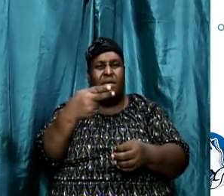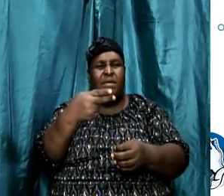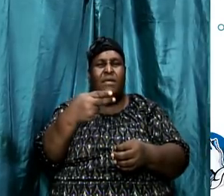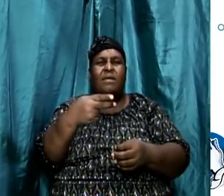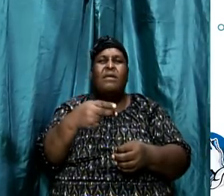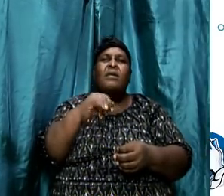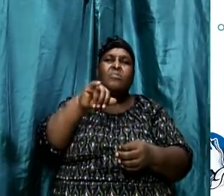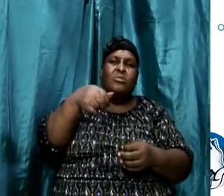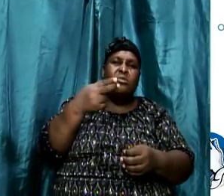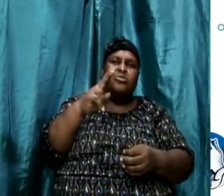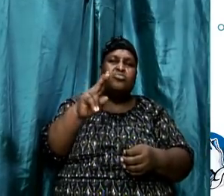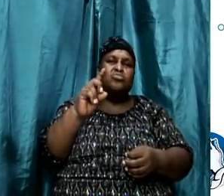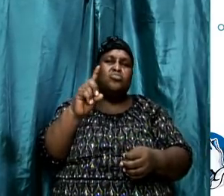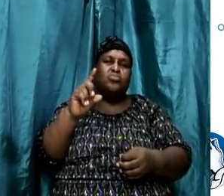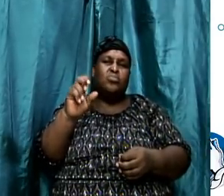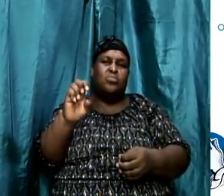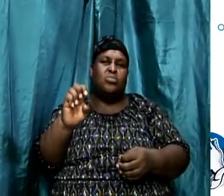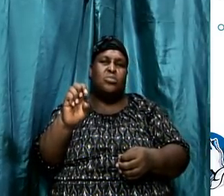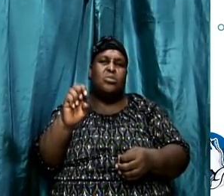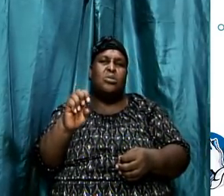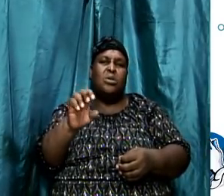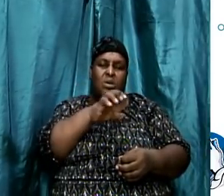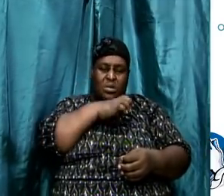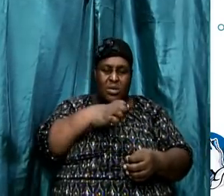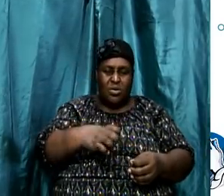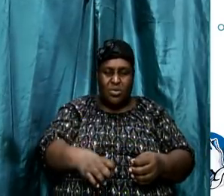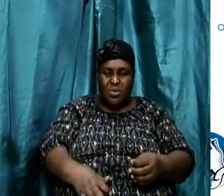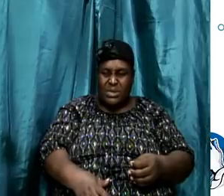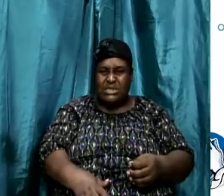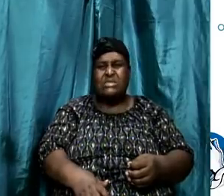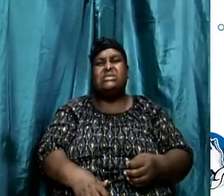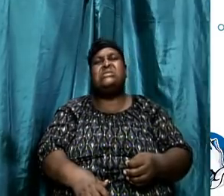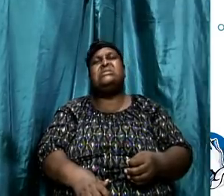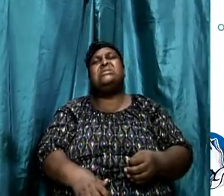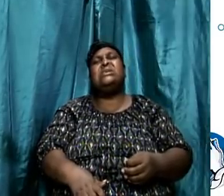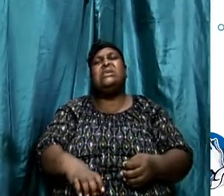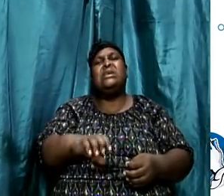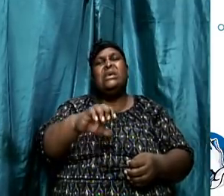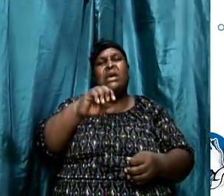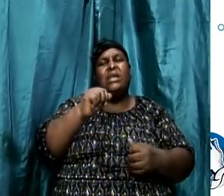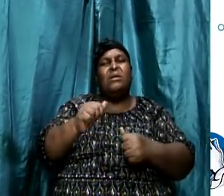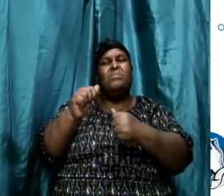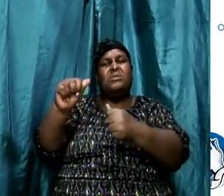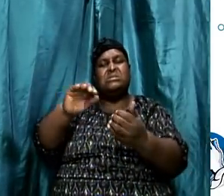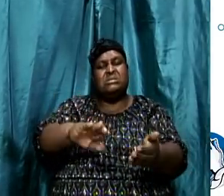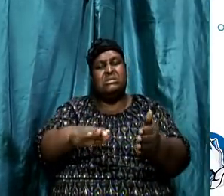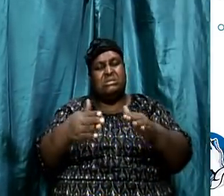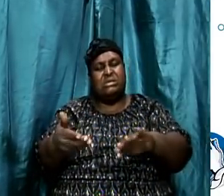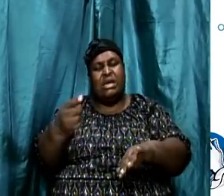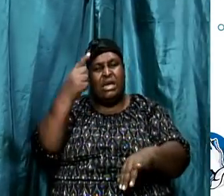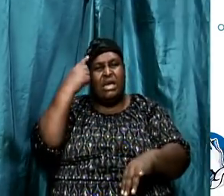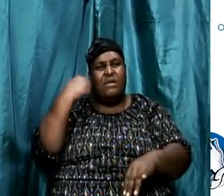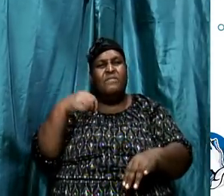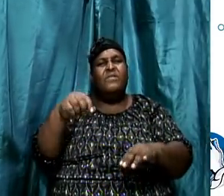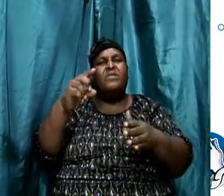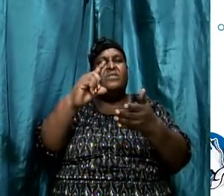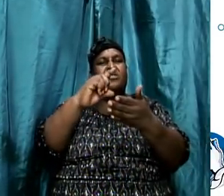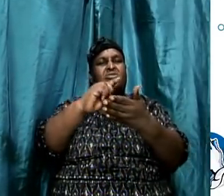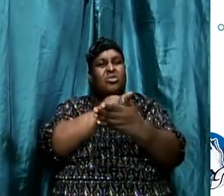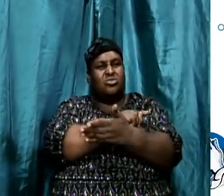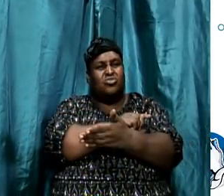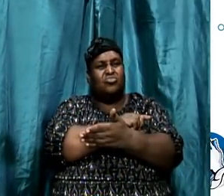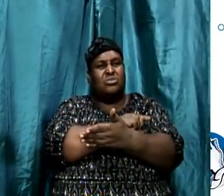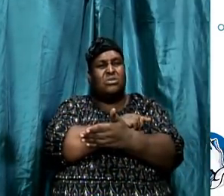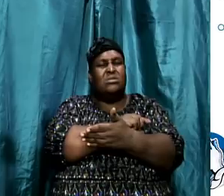But in Jude chapter 3, you're talking about the Christian conduct, talking about what the apostles died for the doctrine, the teaching, the system of truth and